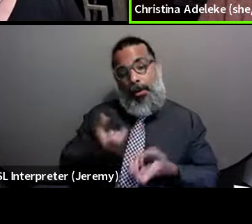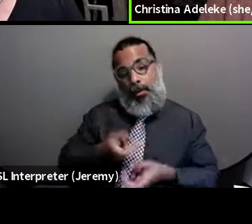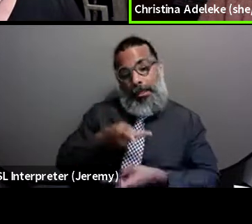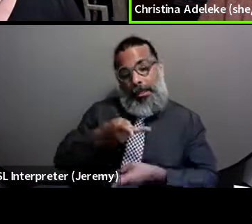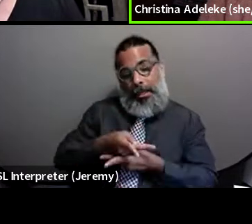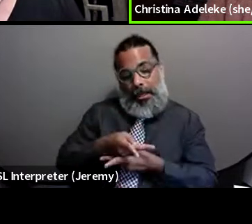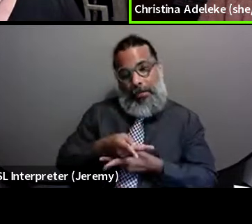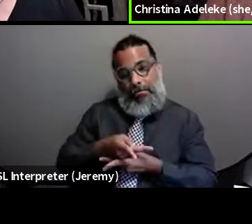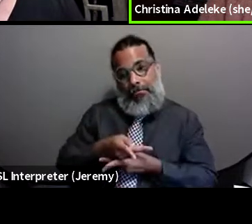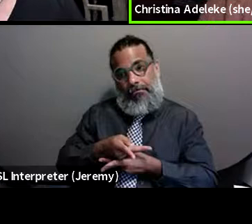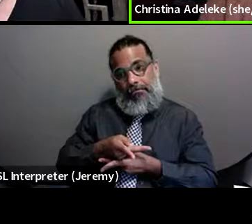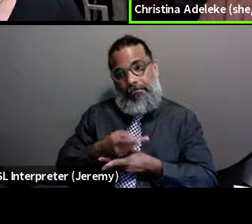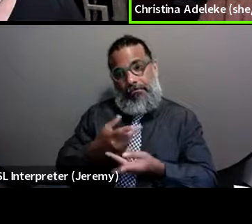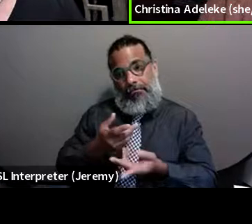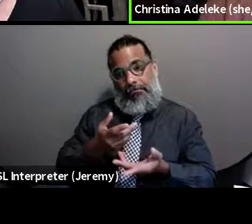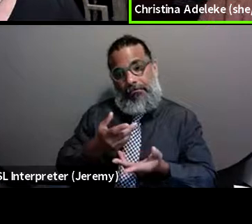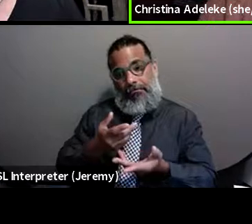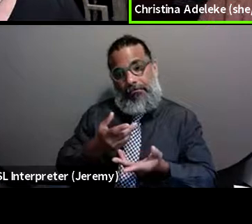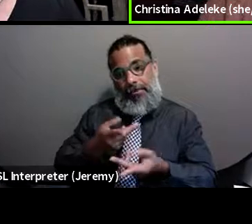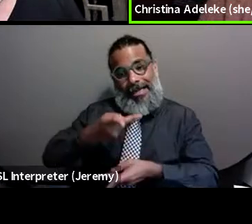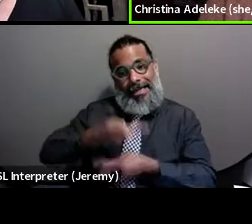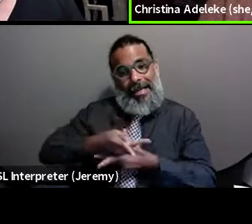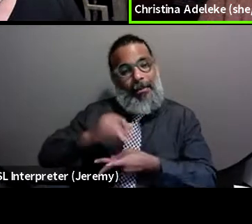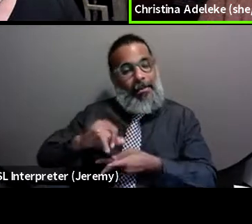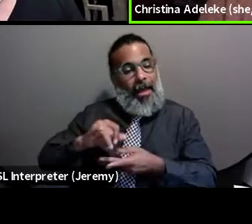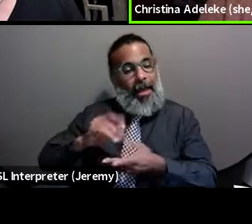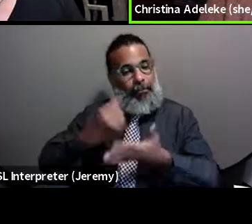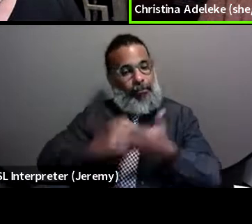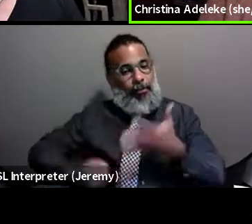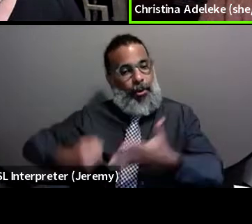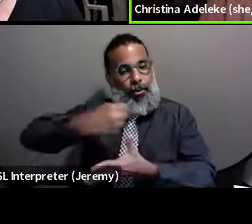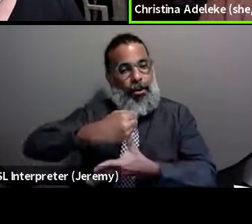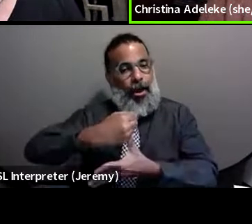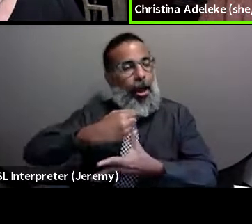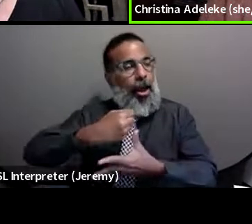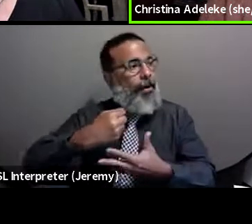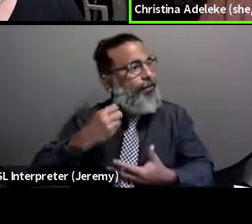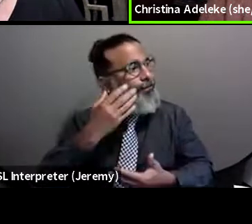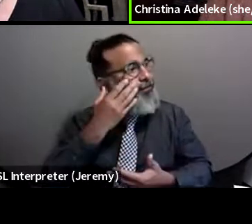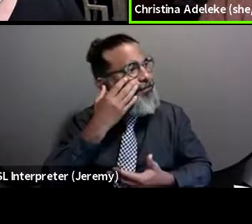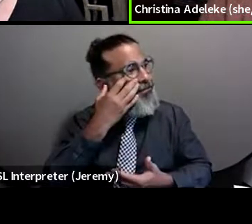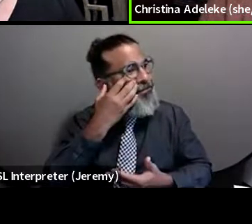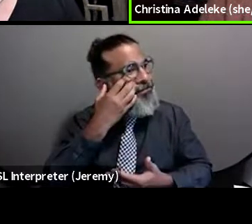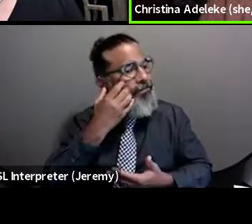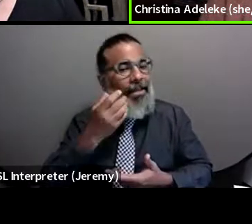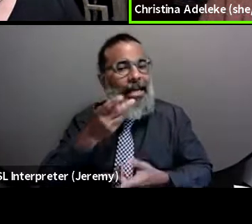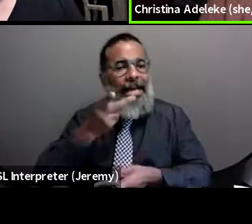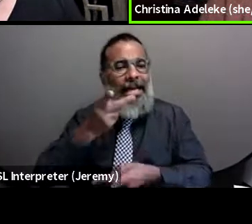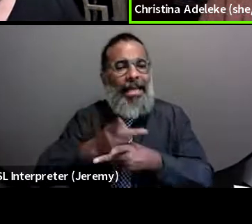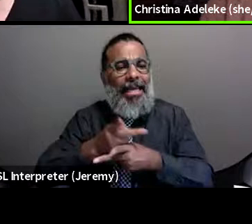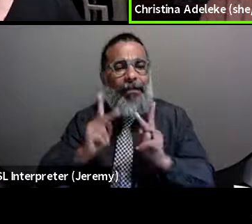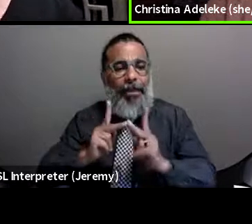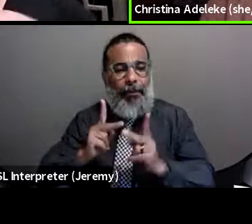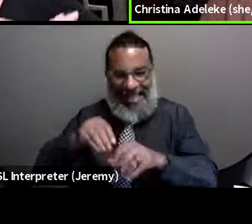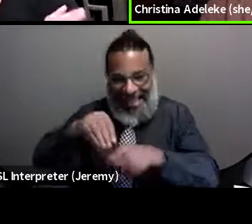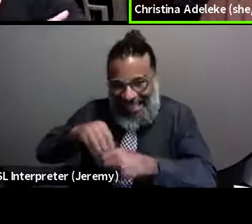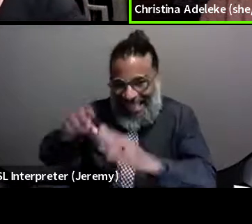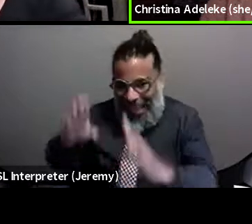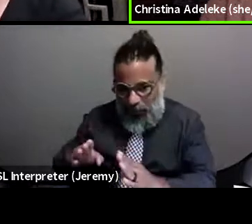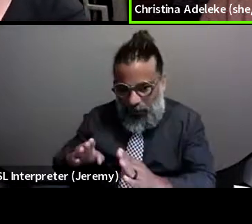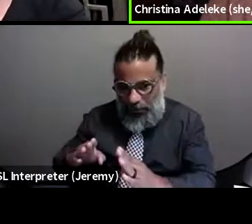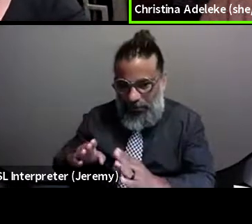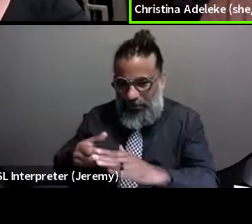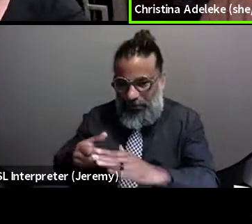being able to keep that priority of wanting to keep people housed. I know